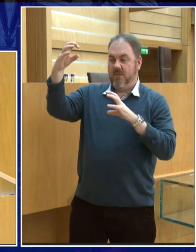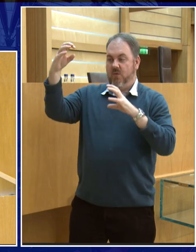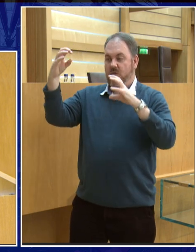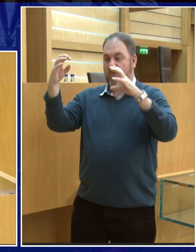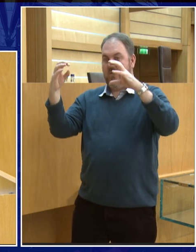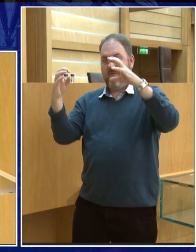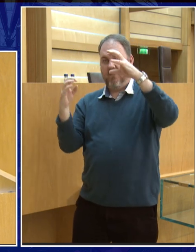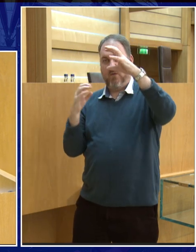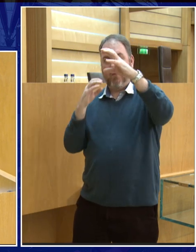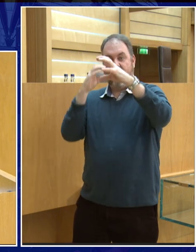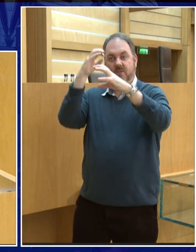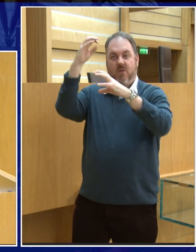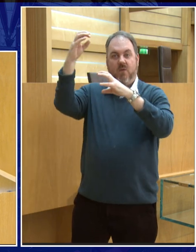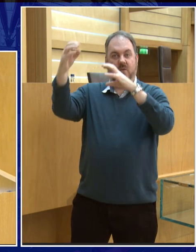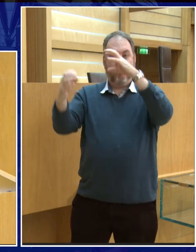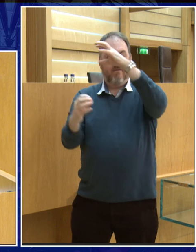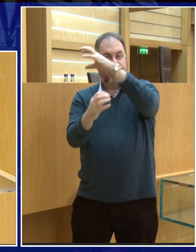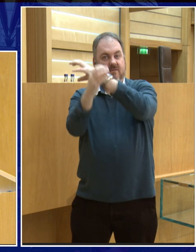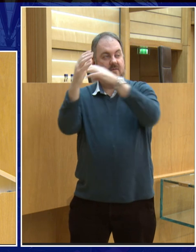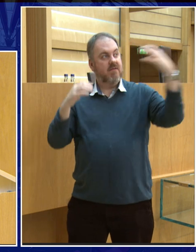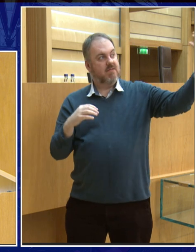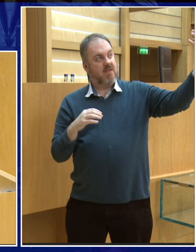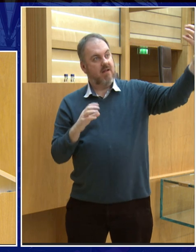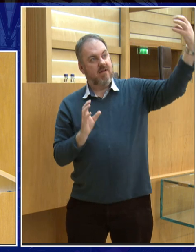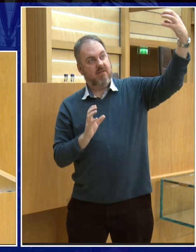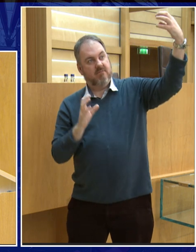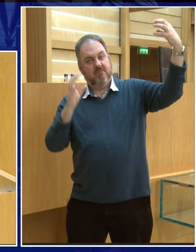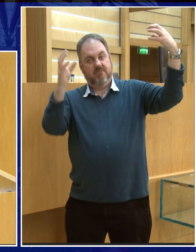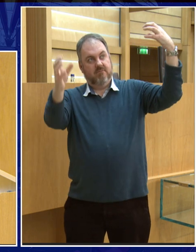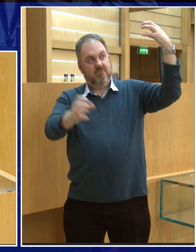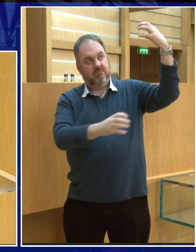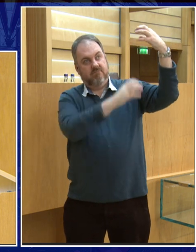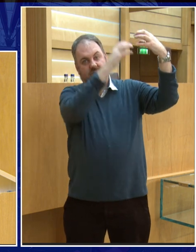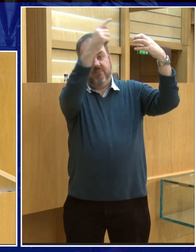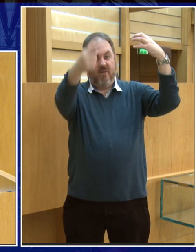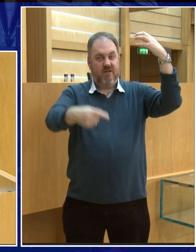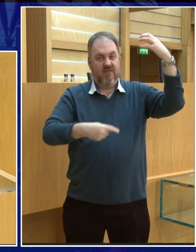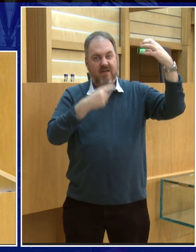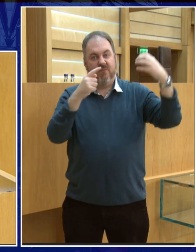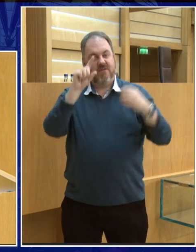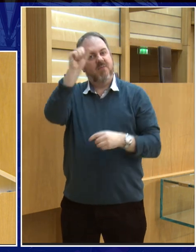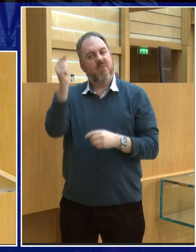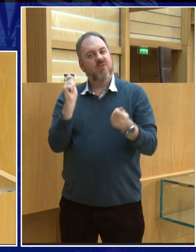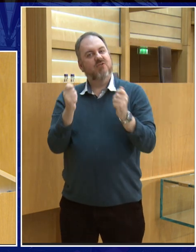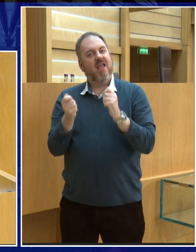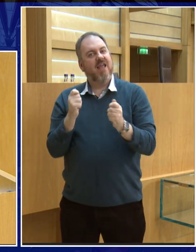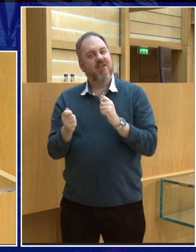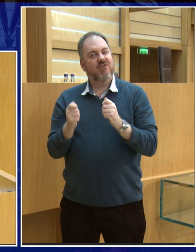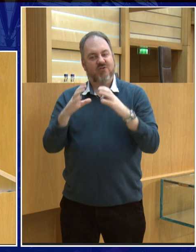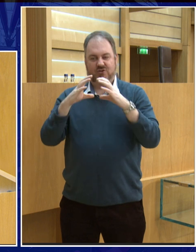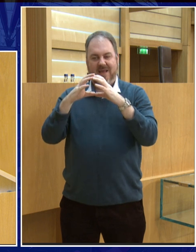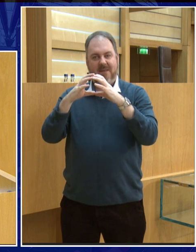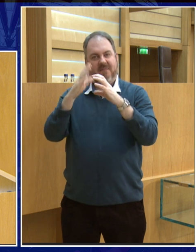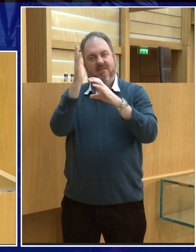phases. Now, if you think about it, if you're the Sun, and this is the Moon, and I'm the Earth, this is actually what we